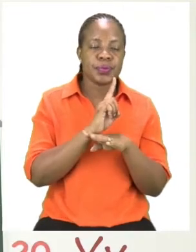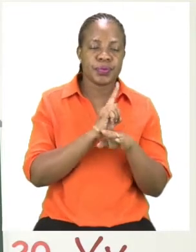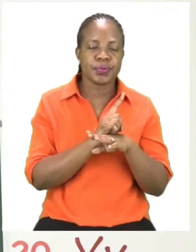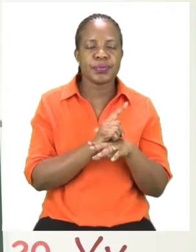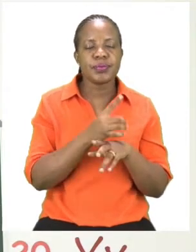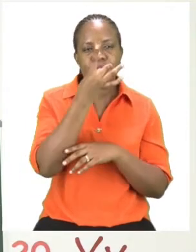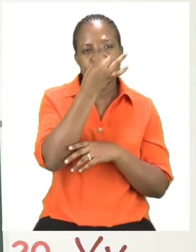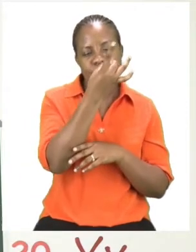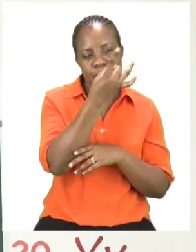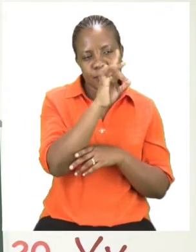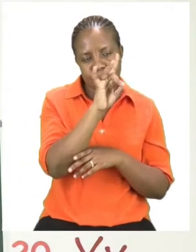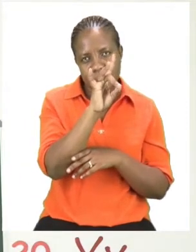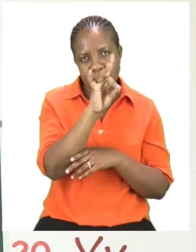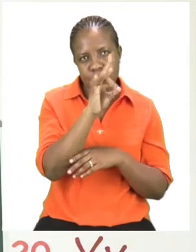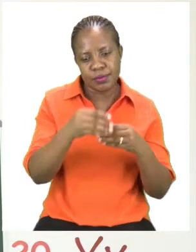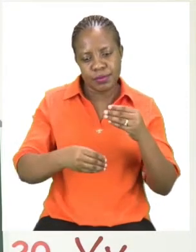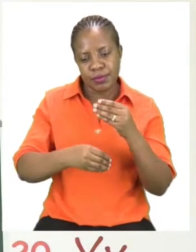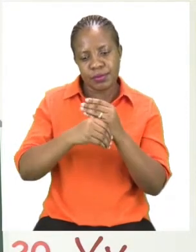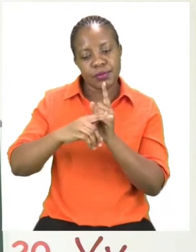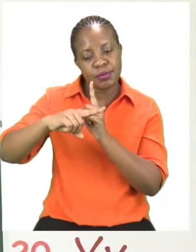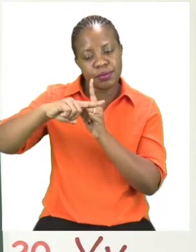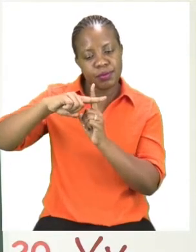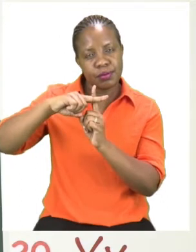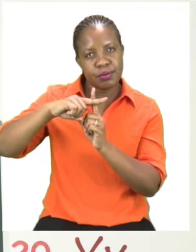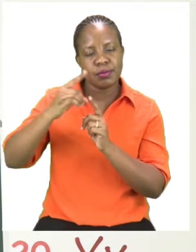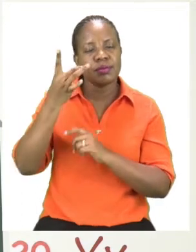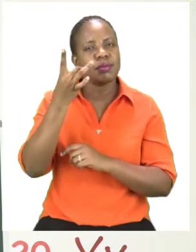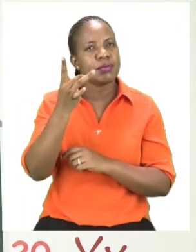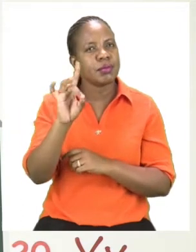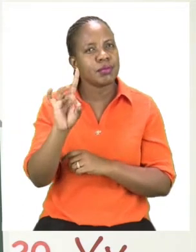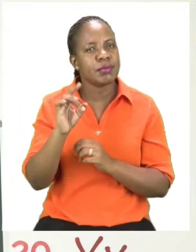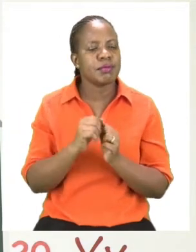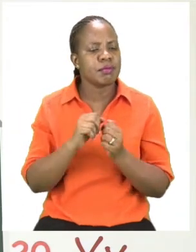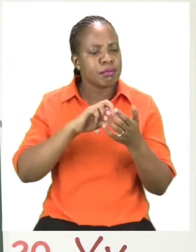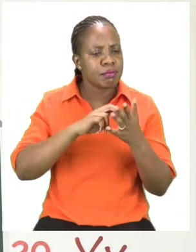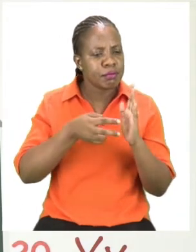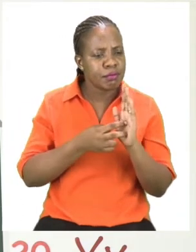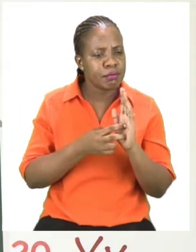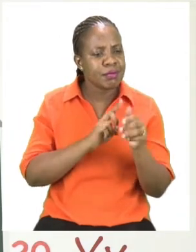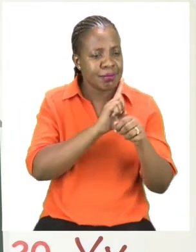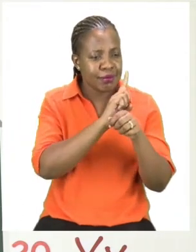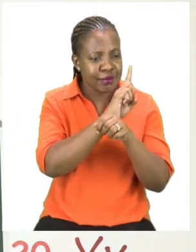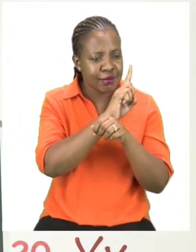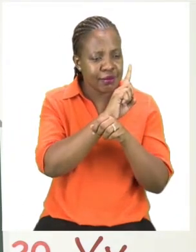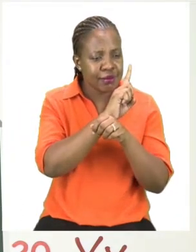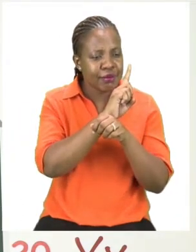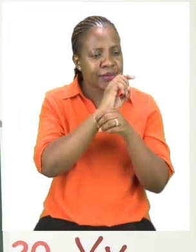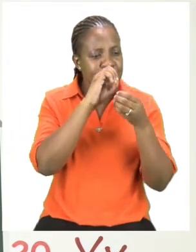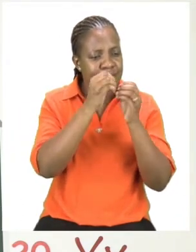plus eight, which means the number that has been doubled here